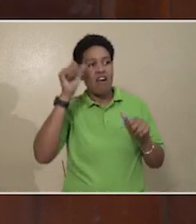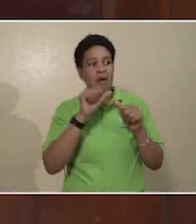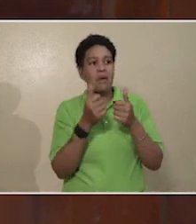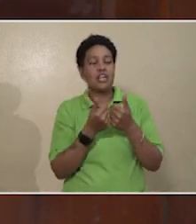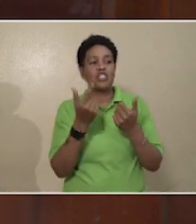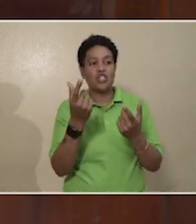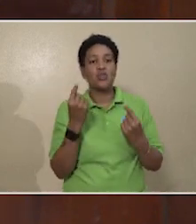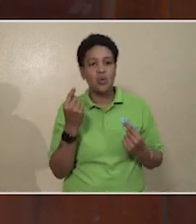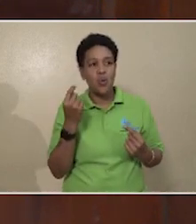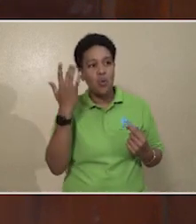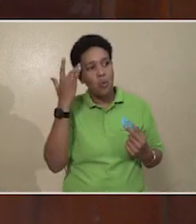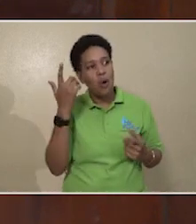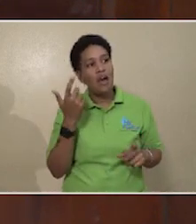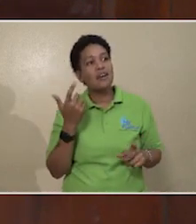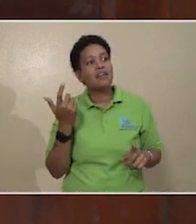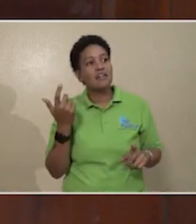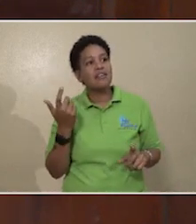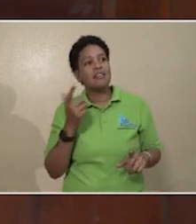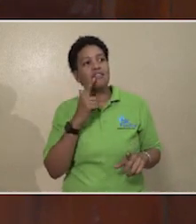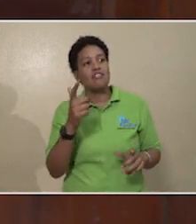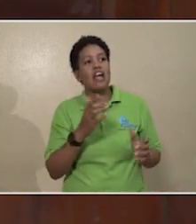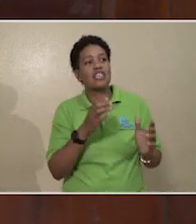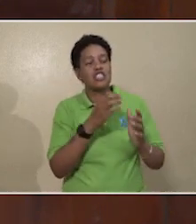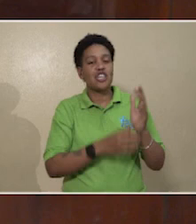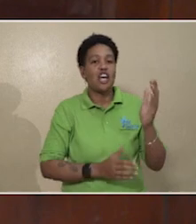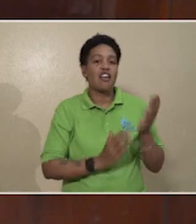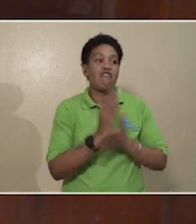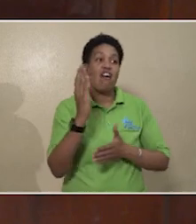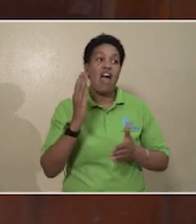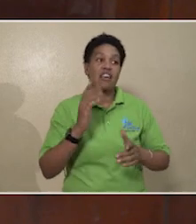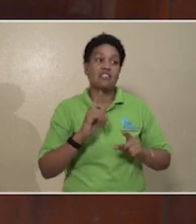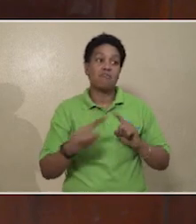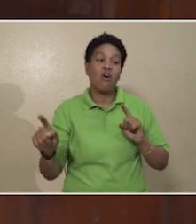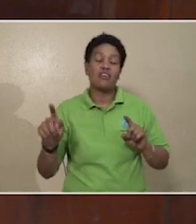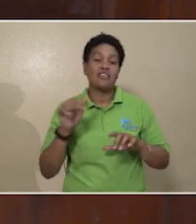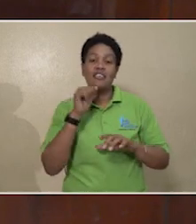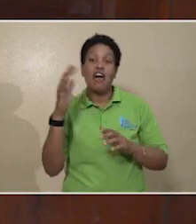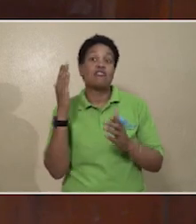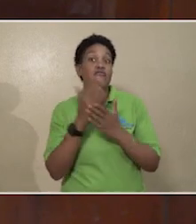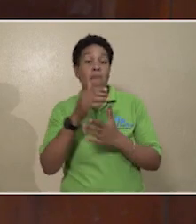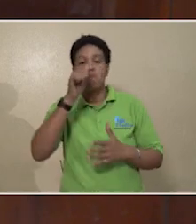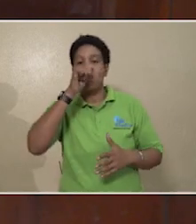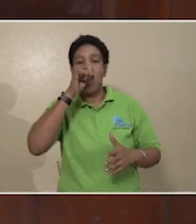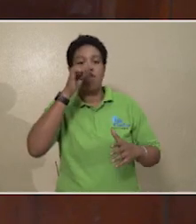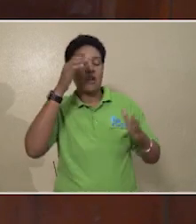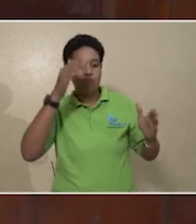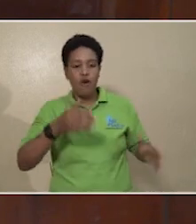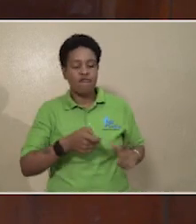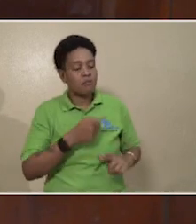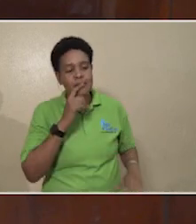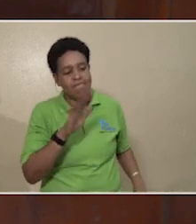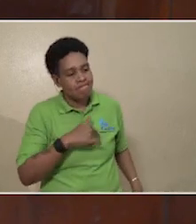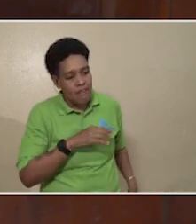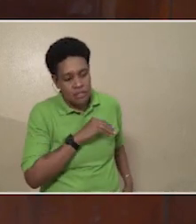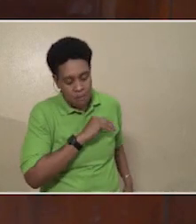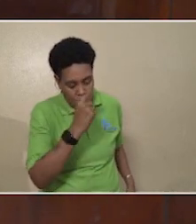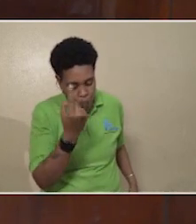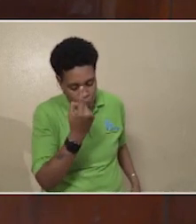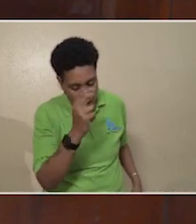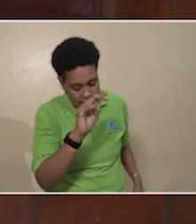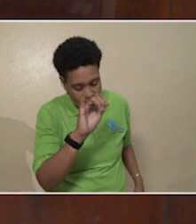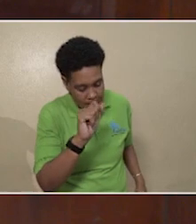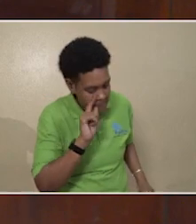do that because of the Charter of Rights, but that doesn't stop a private agency from saying,